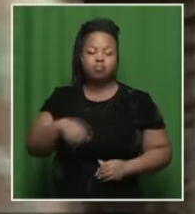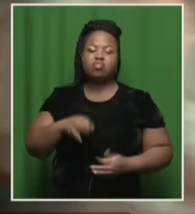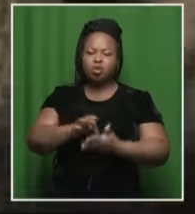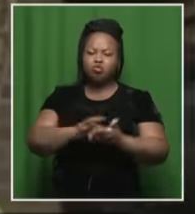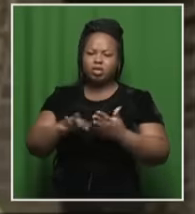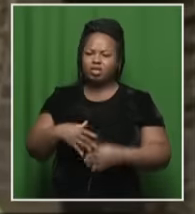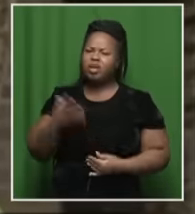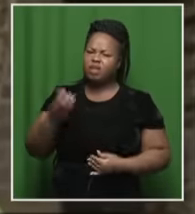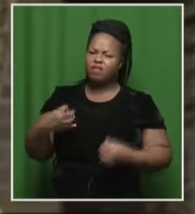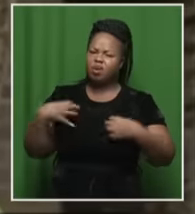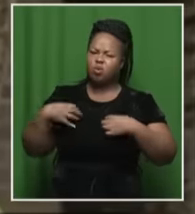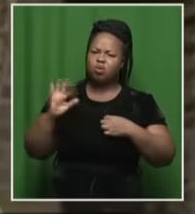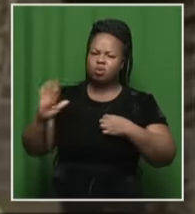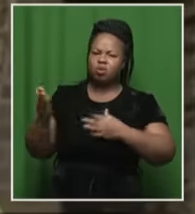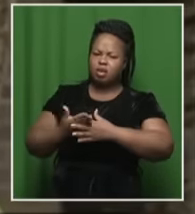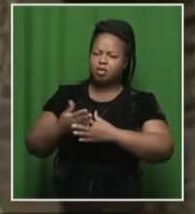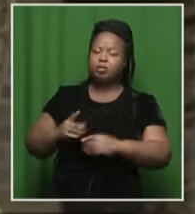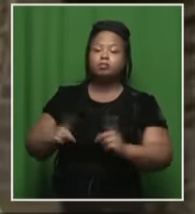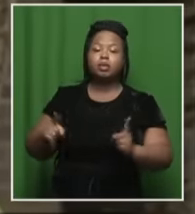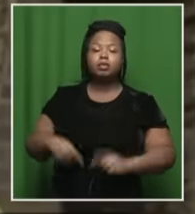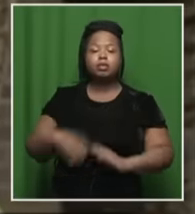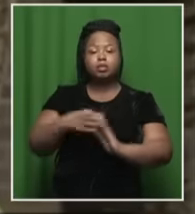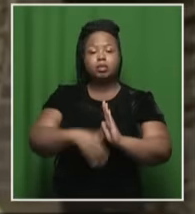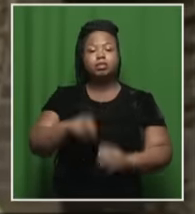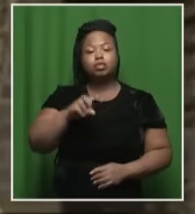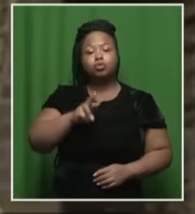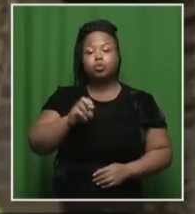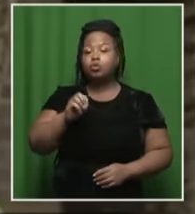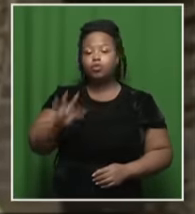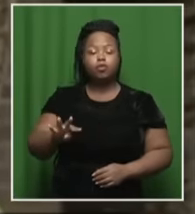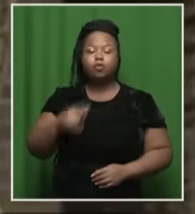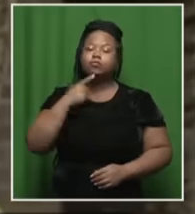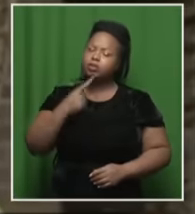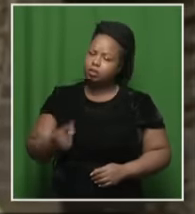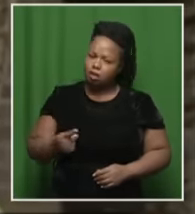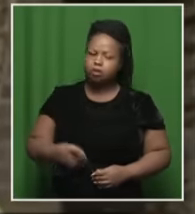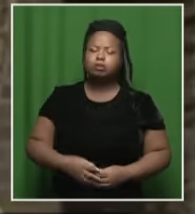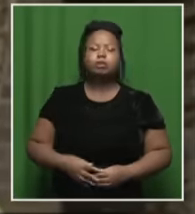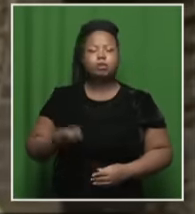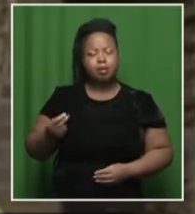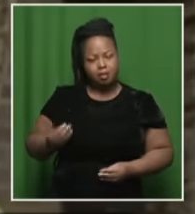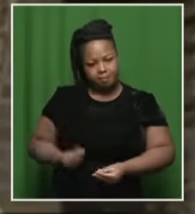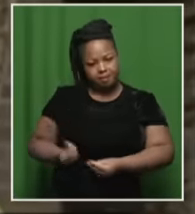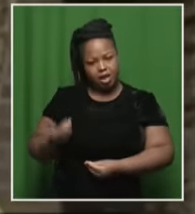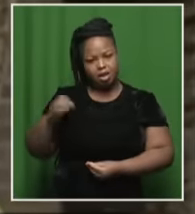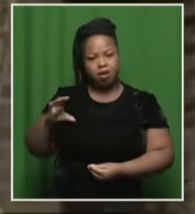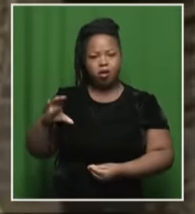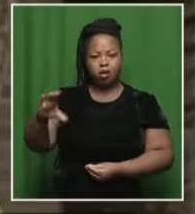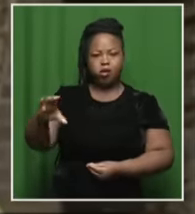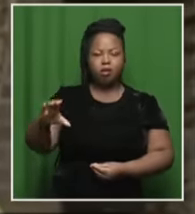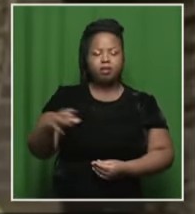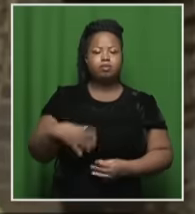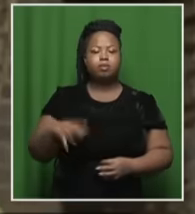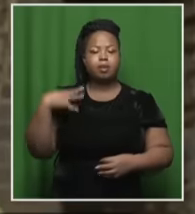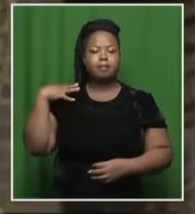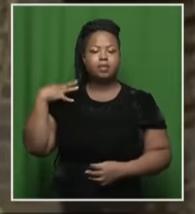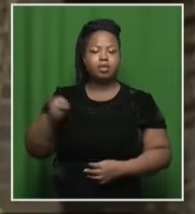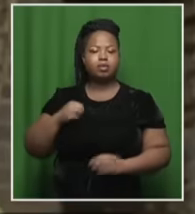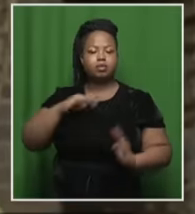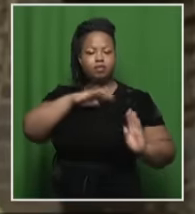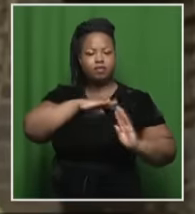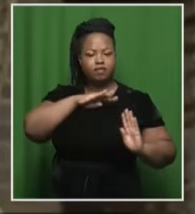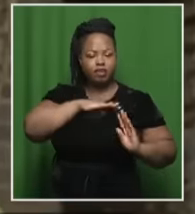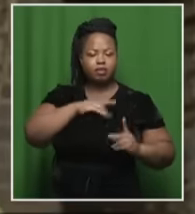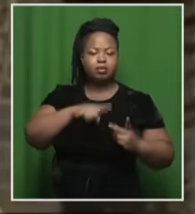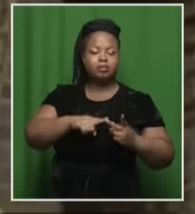own, but alleges in the Section 204 statement that she allegedly gave bribes to the Minister of Defense in